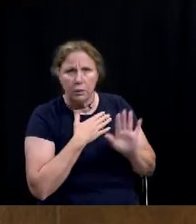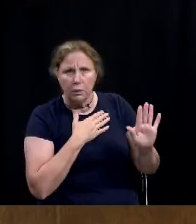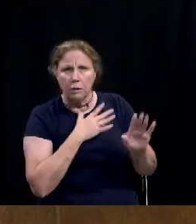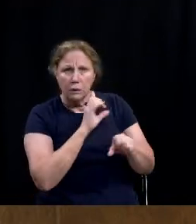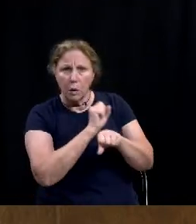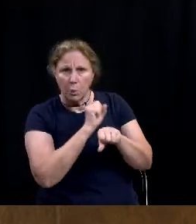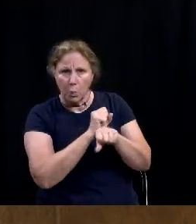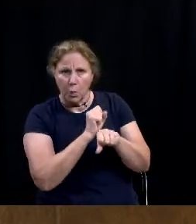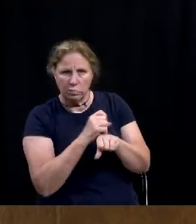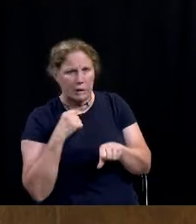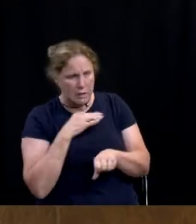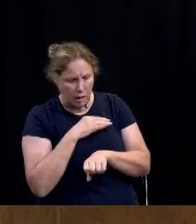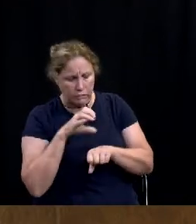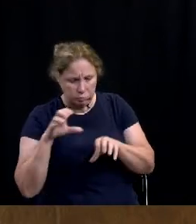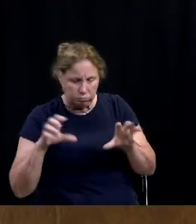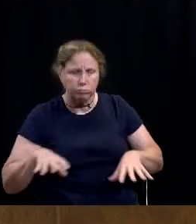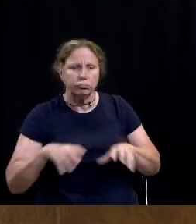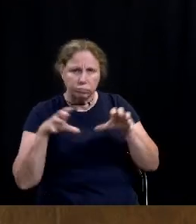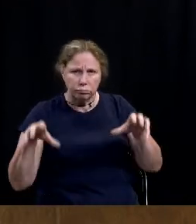staff